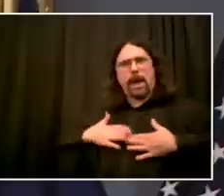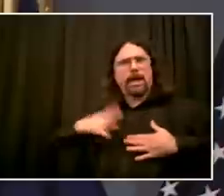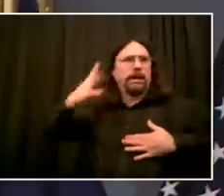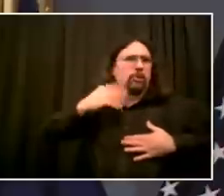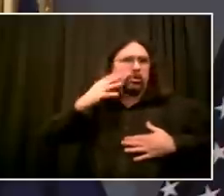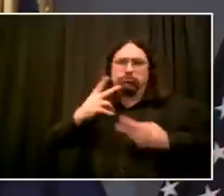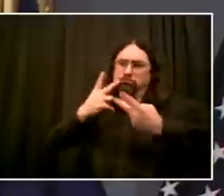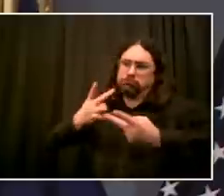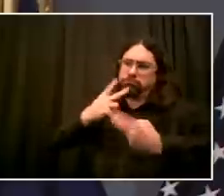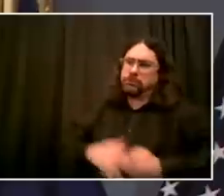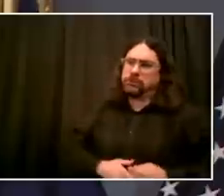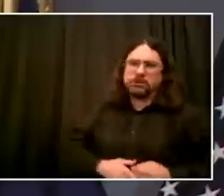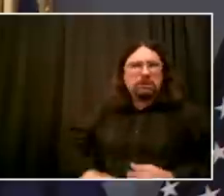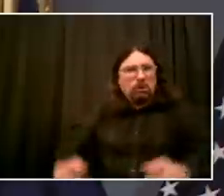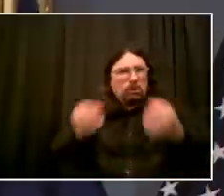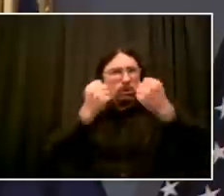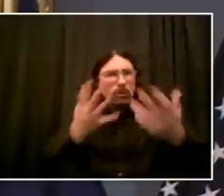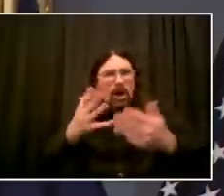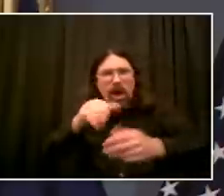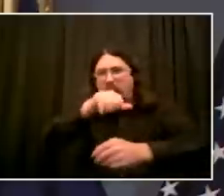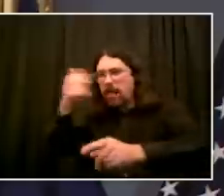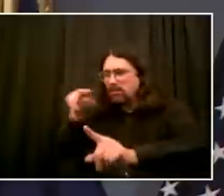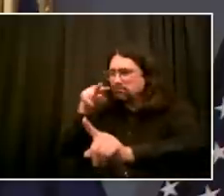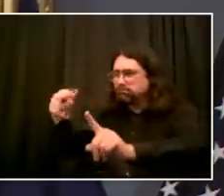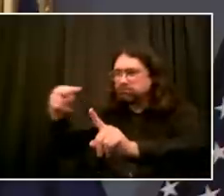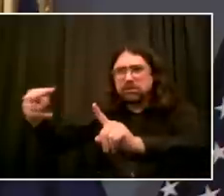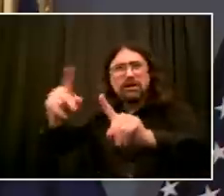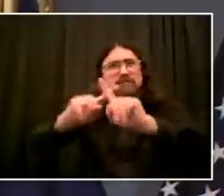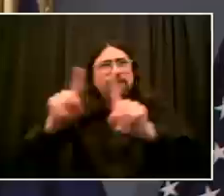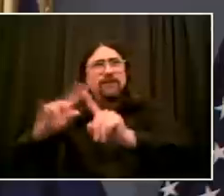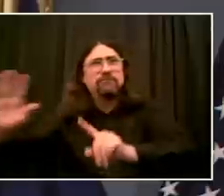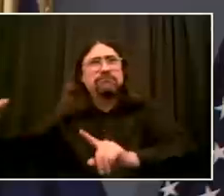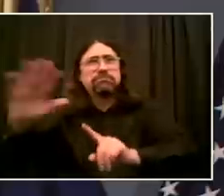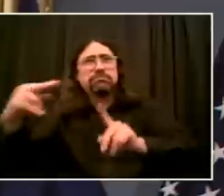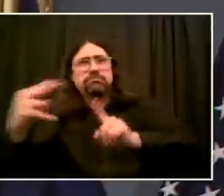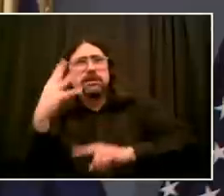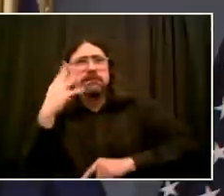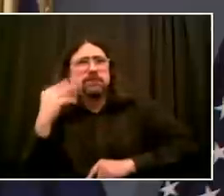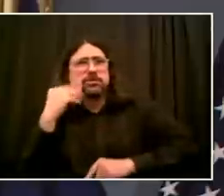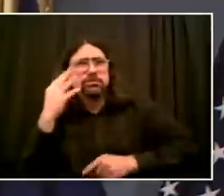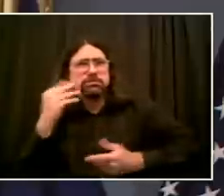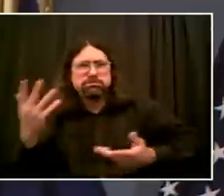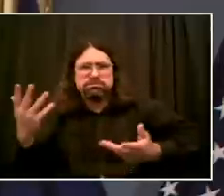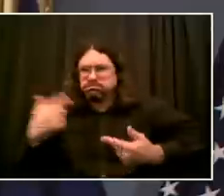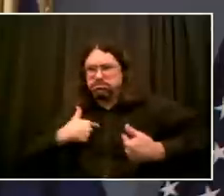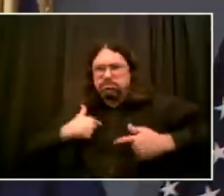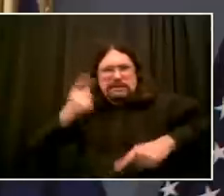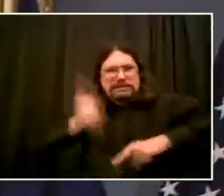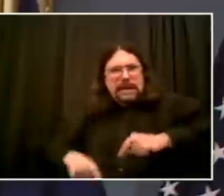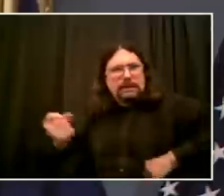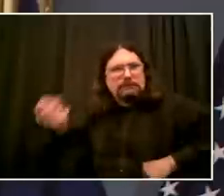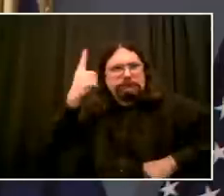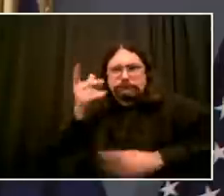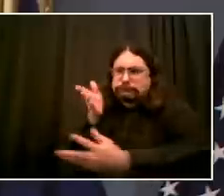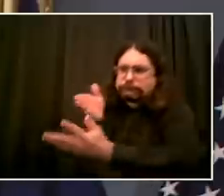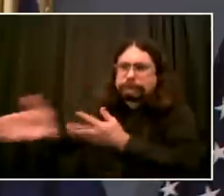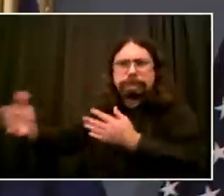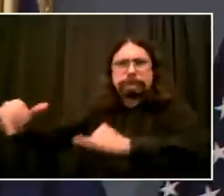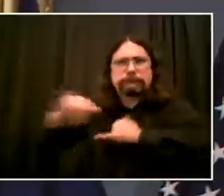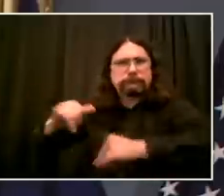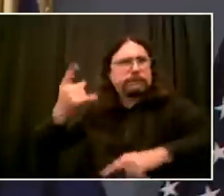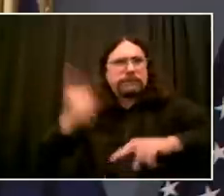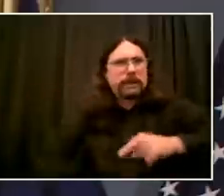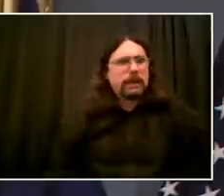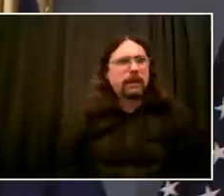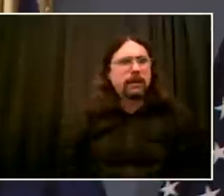right this minute, and they're going to be experiencing it five minutes from now and ten minutes from now and an hour from now and tomorrow and the day after that and the day after that.